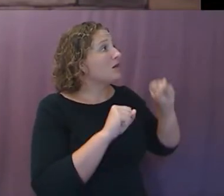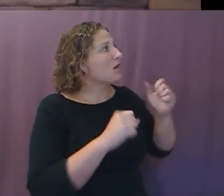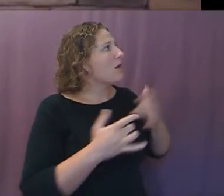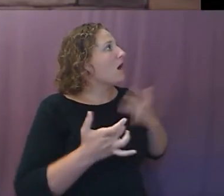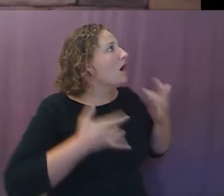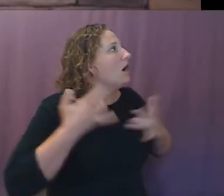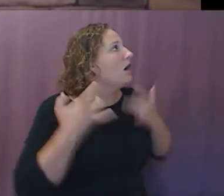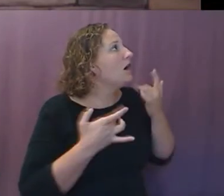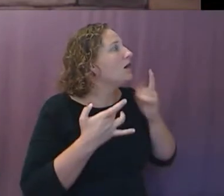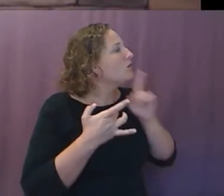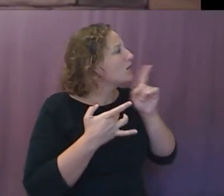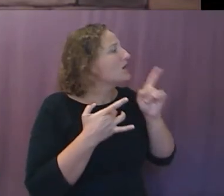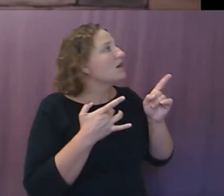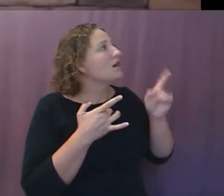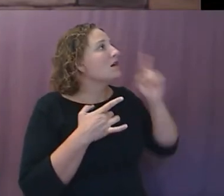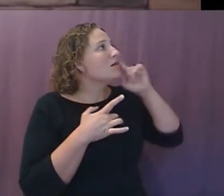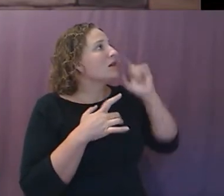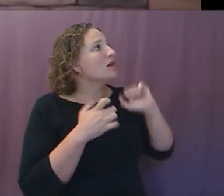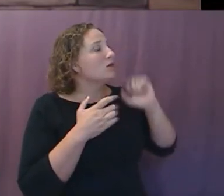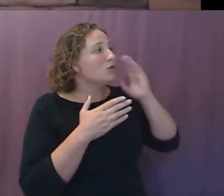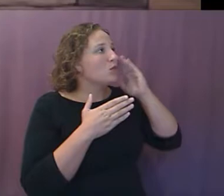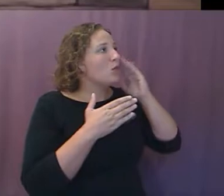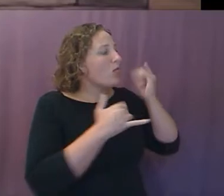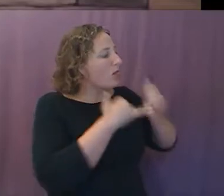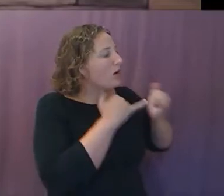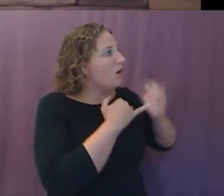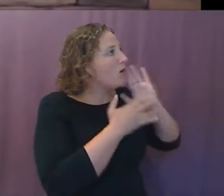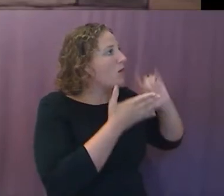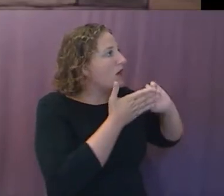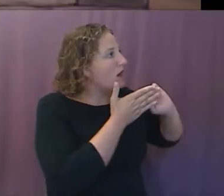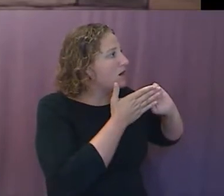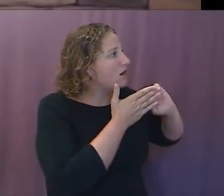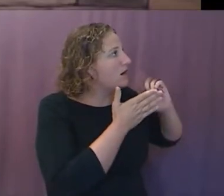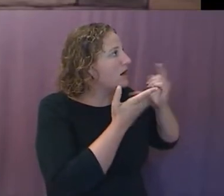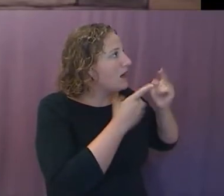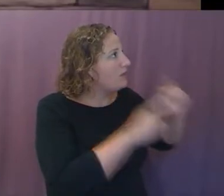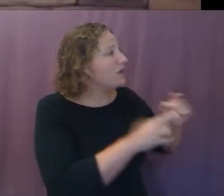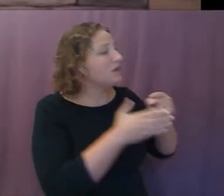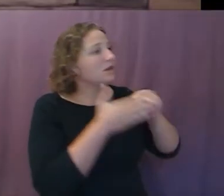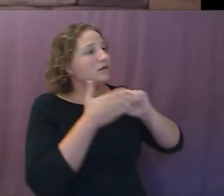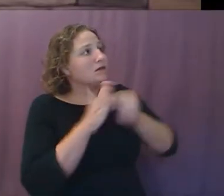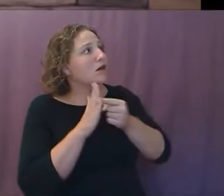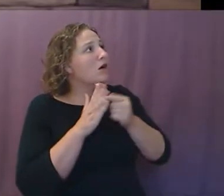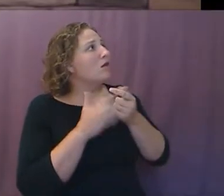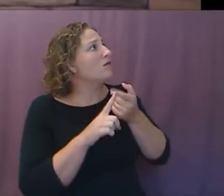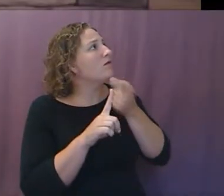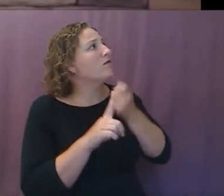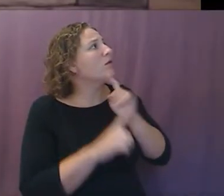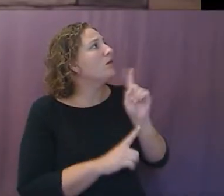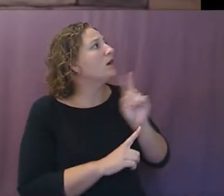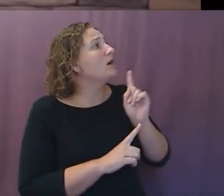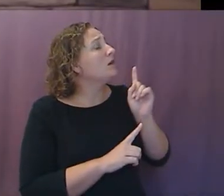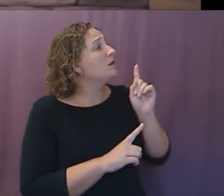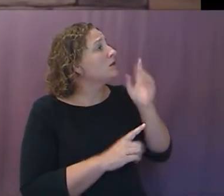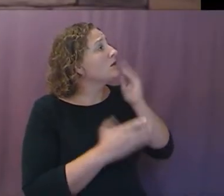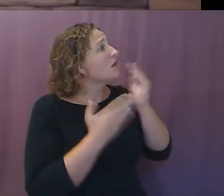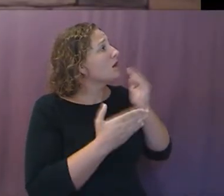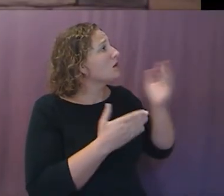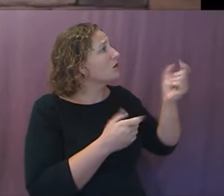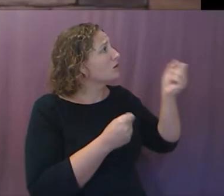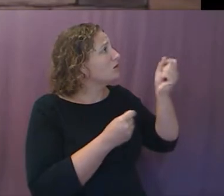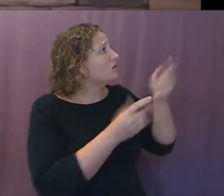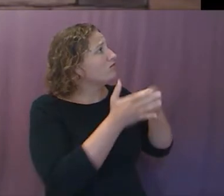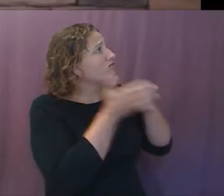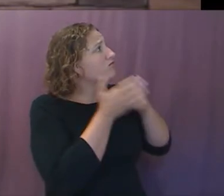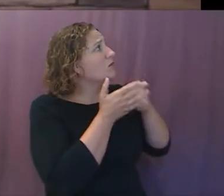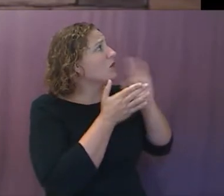in us, Lord, because we know the end from the beginning. And so thank you for revealing what will be coming so that we don't